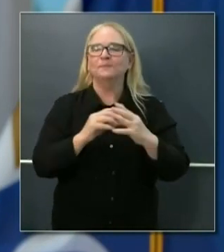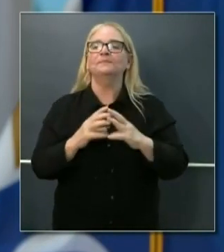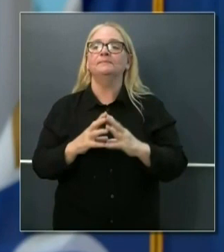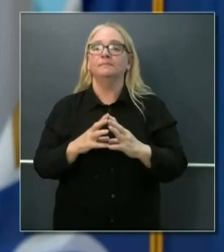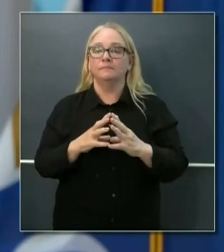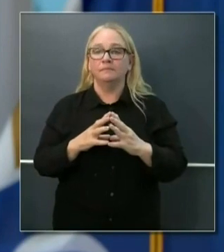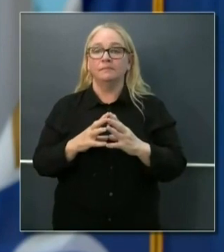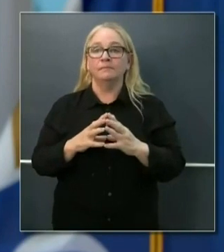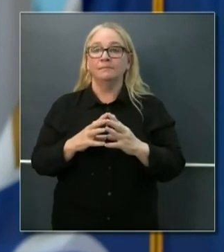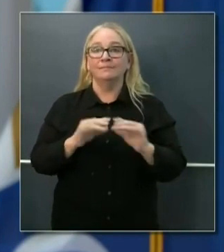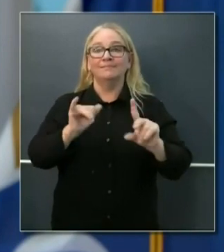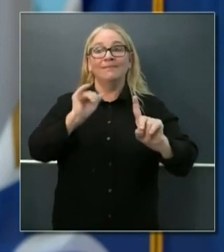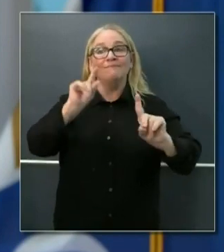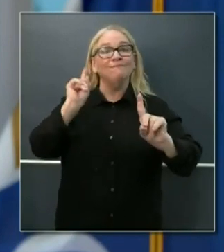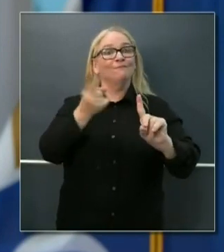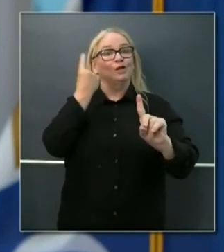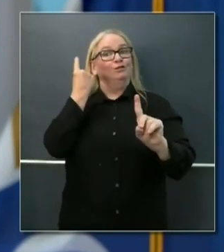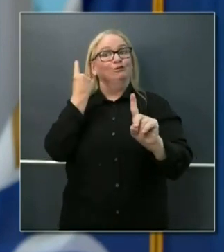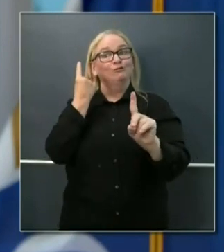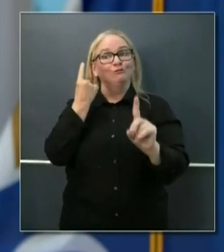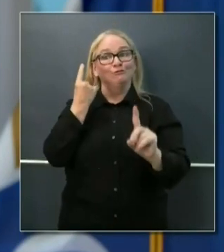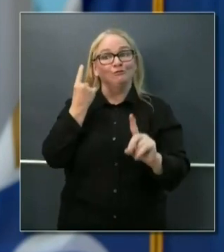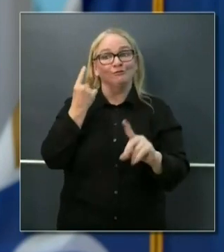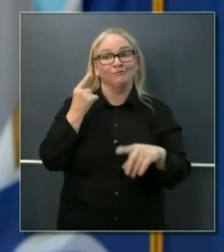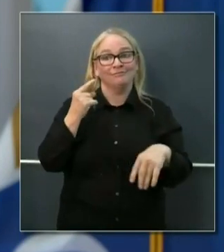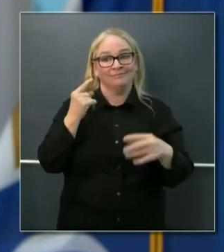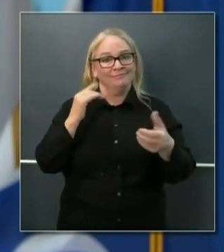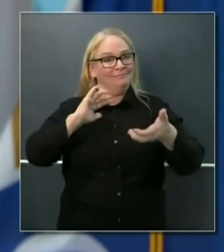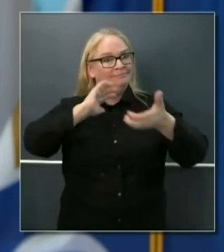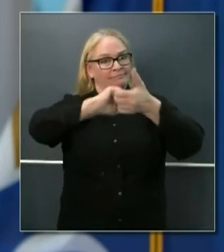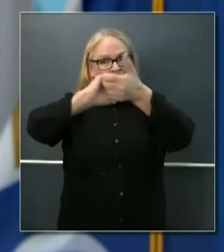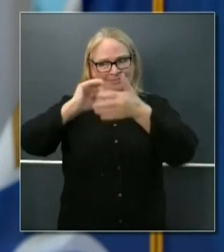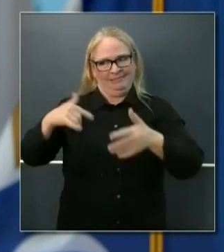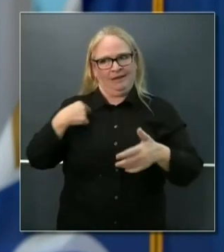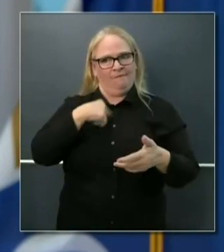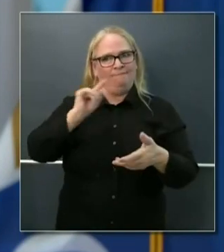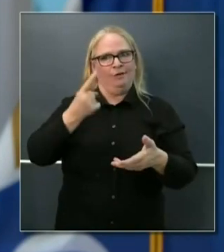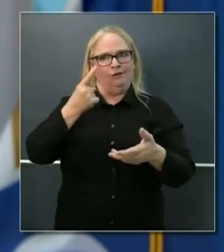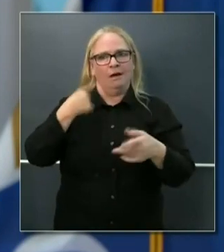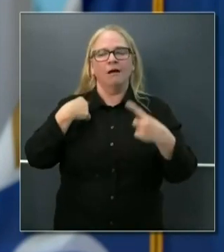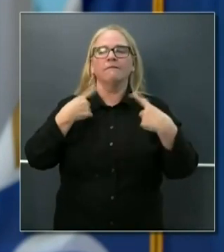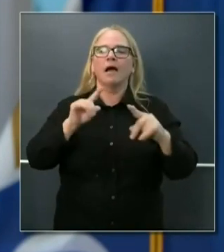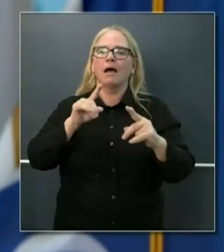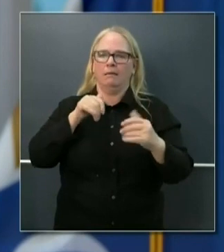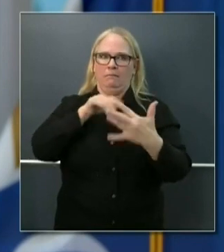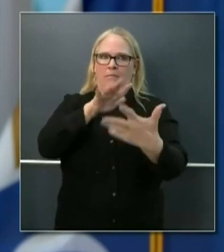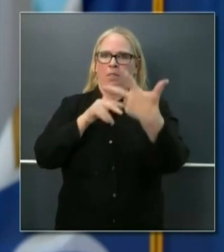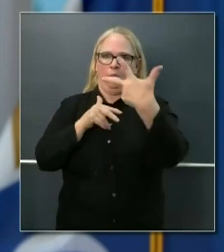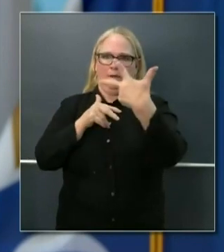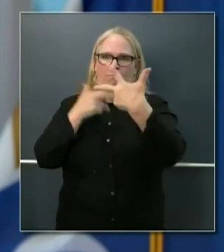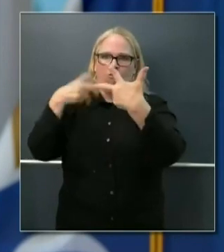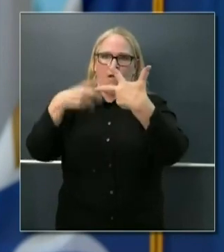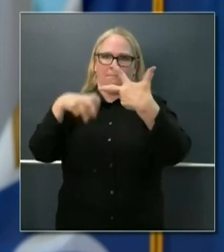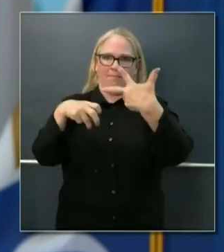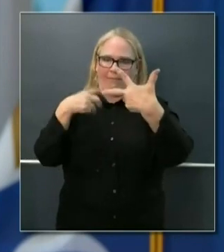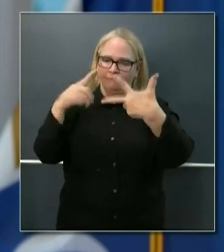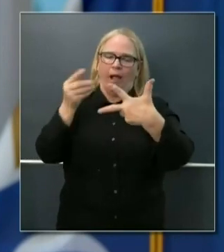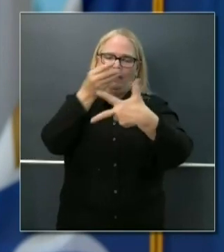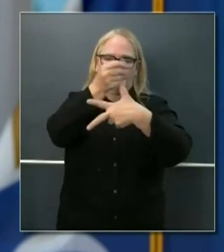first-in-the-nation partnership, where we're really addressing three problems at the same time in a very meaningful way.